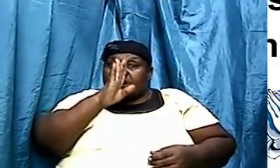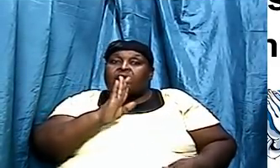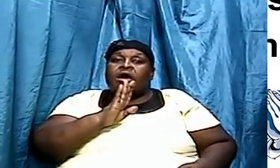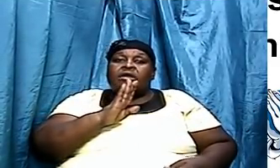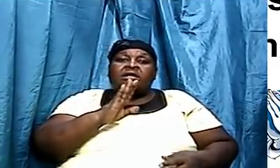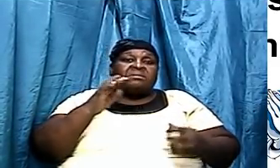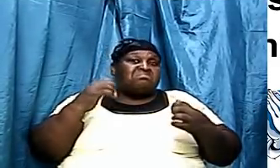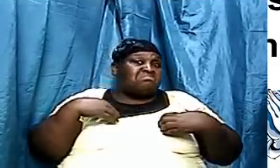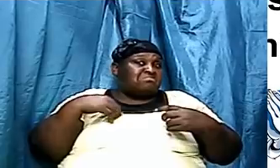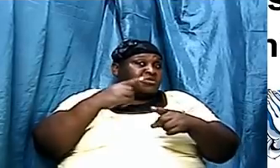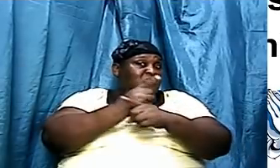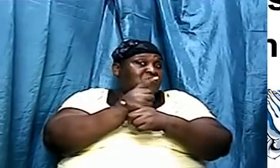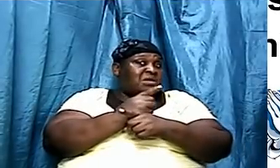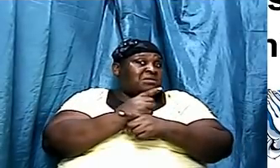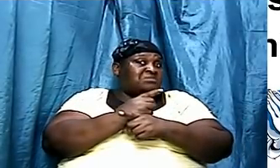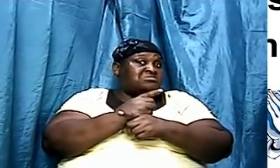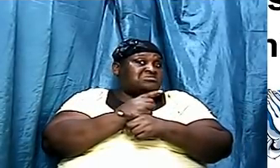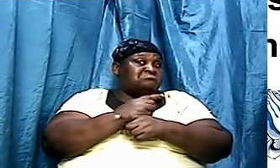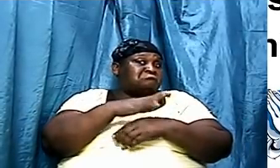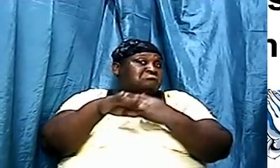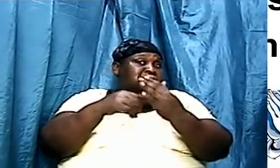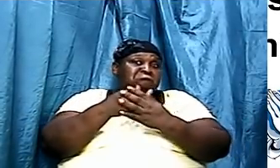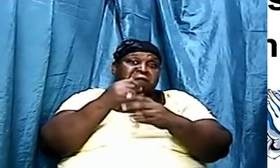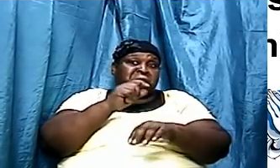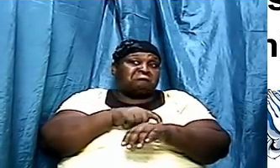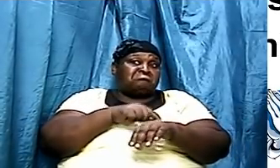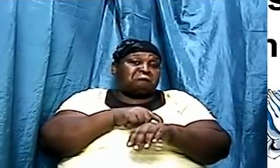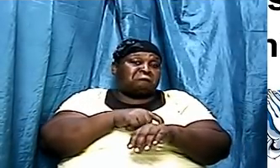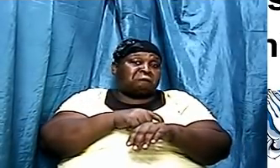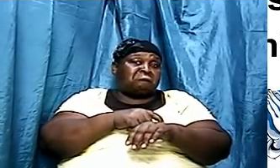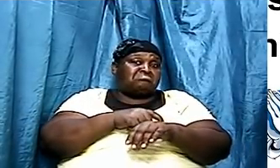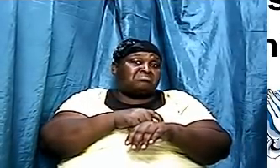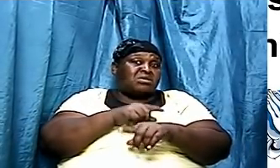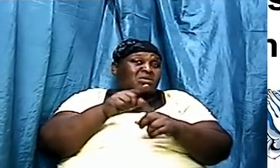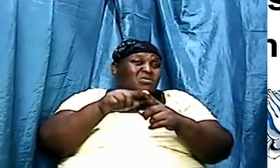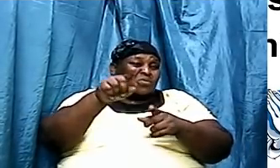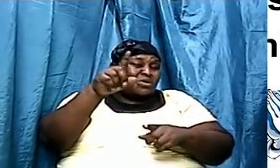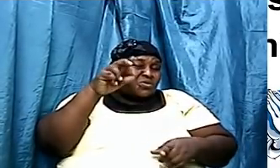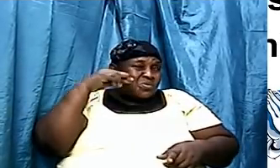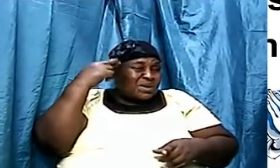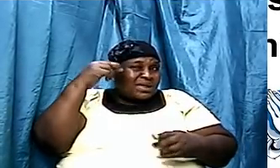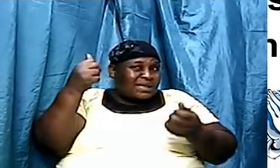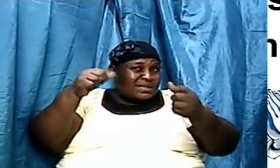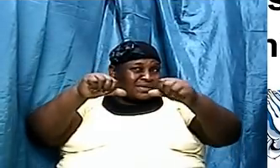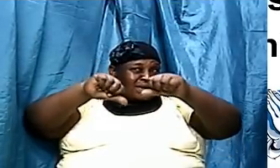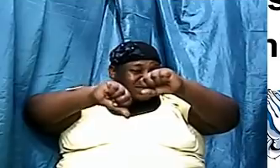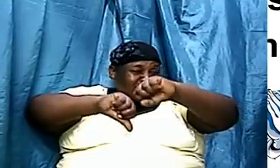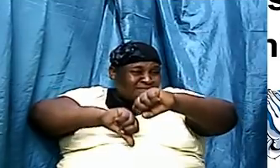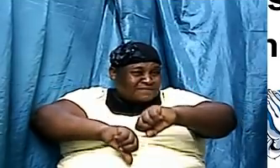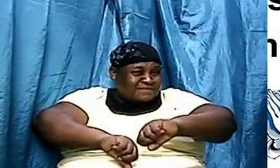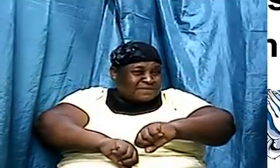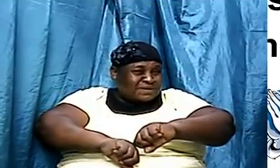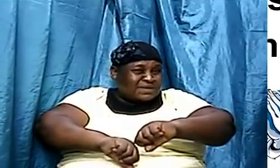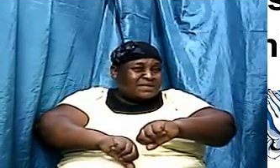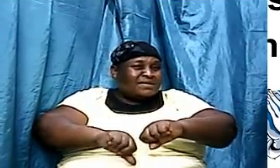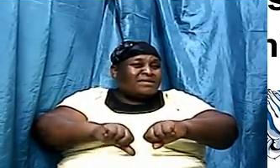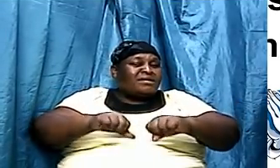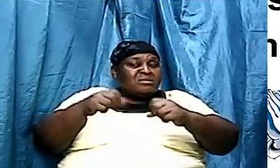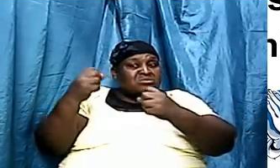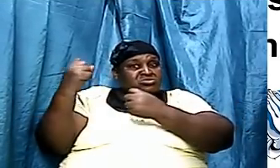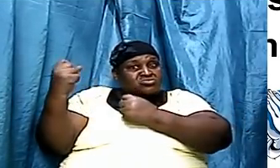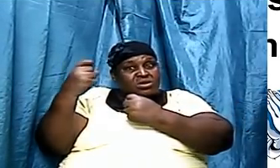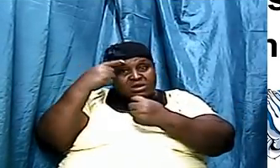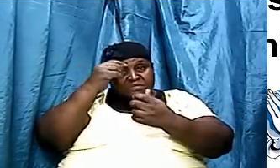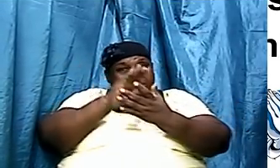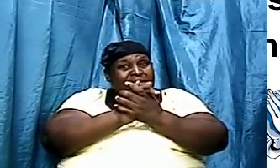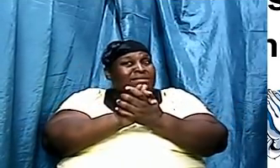it right all along. When we realize that the scientific accuracy of the Bible, I strongly believe tonight that